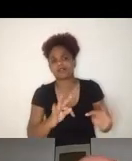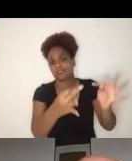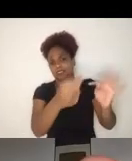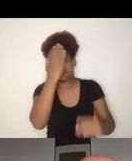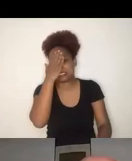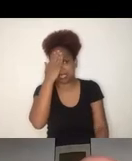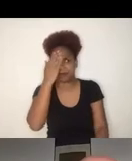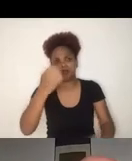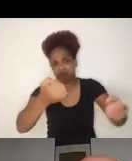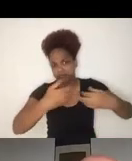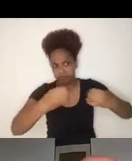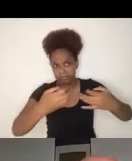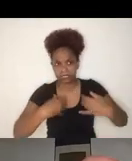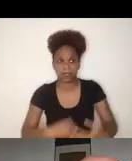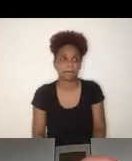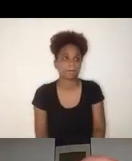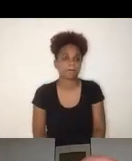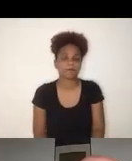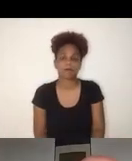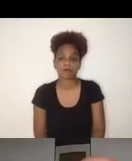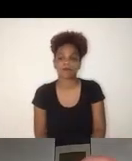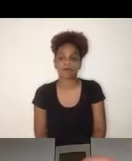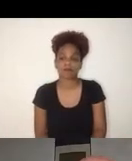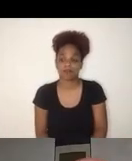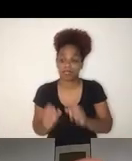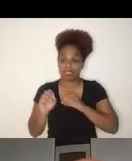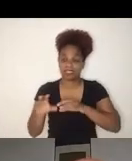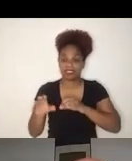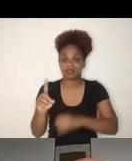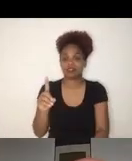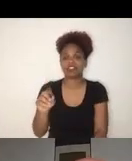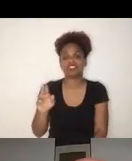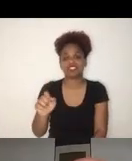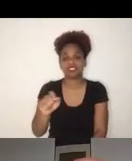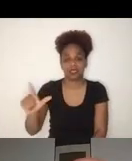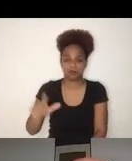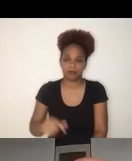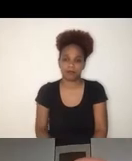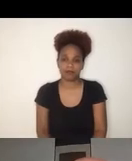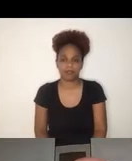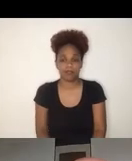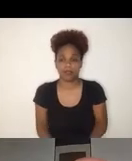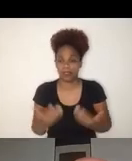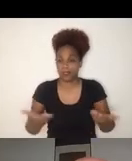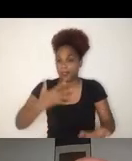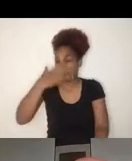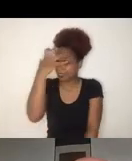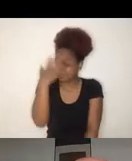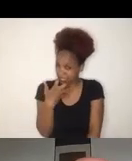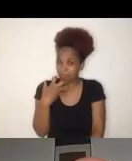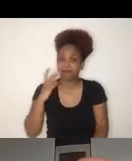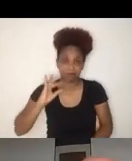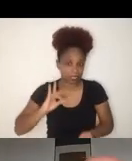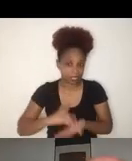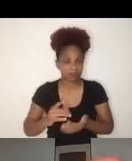This is quite a serious figure because if teachers don't